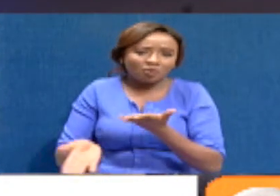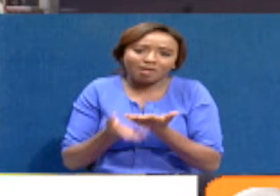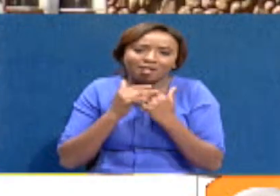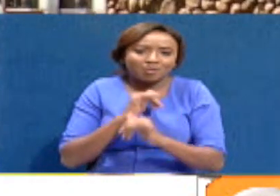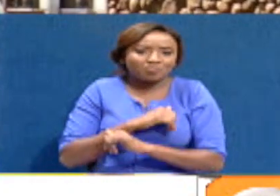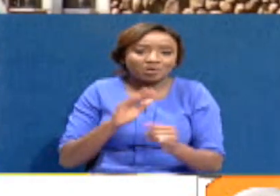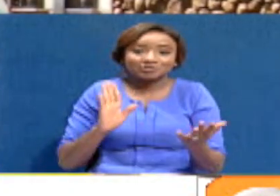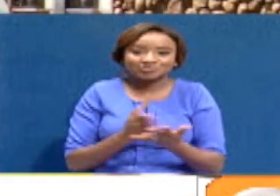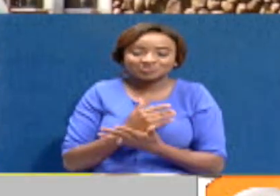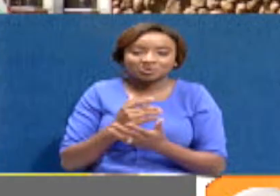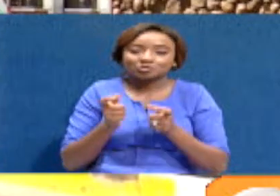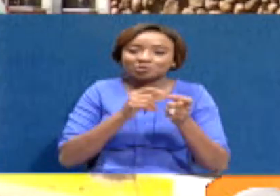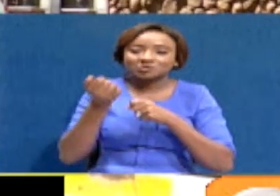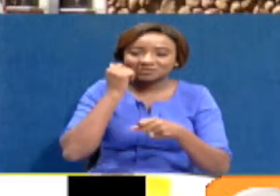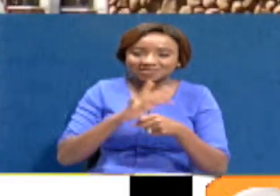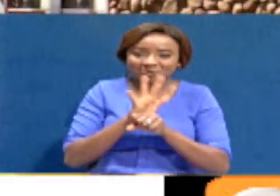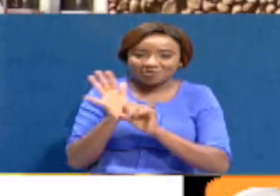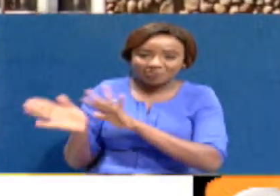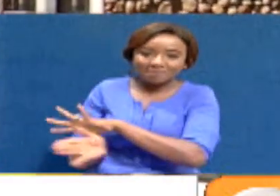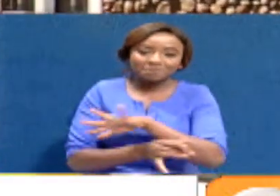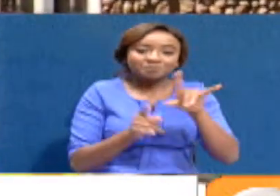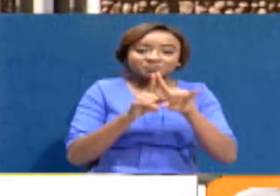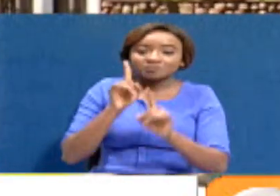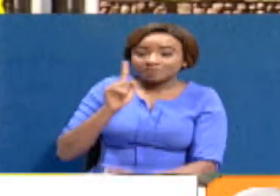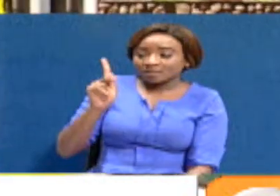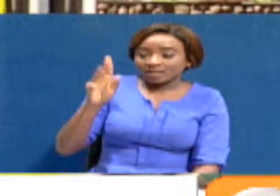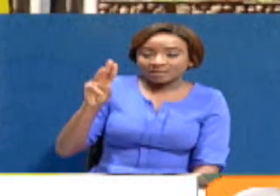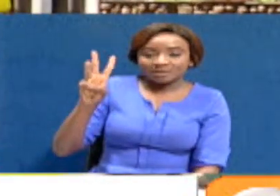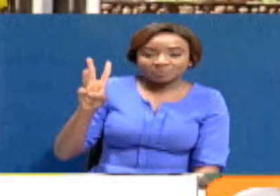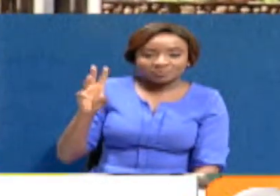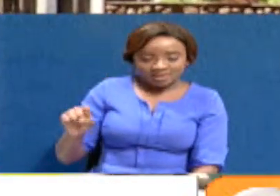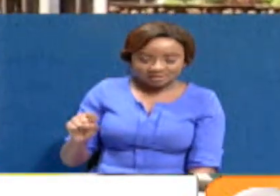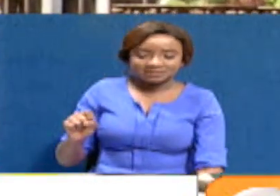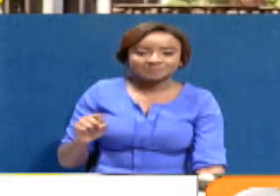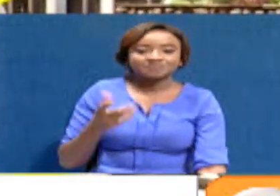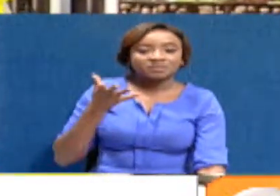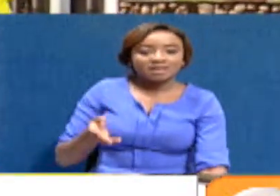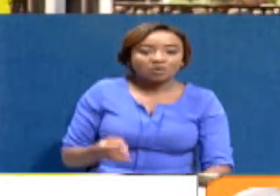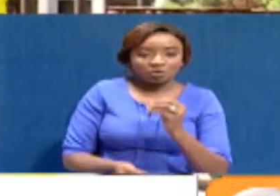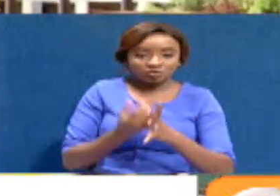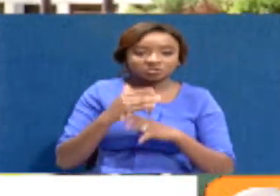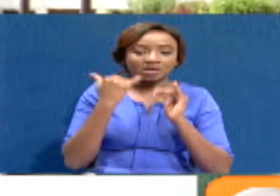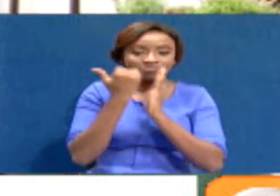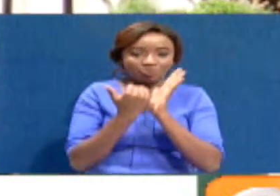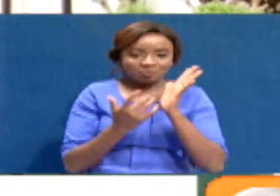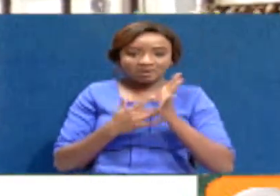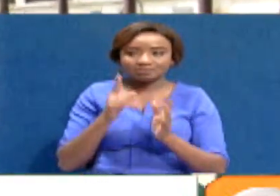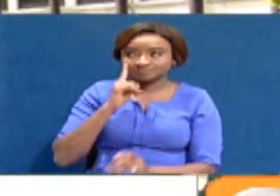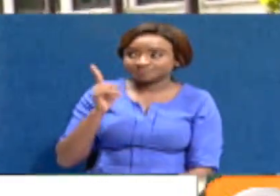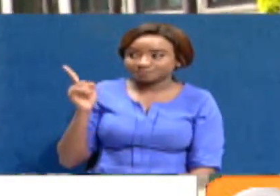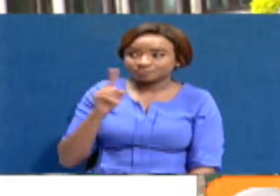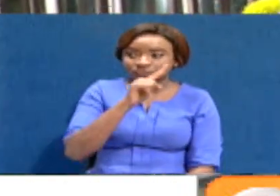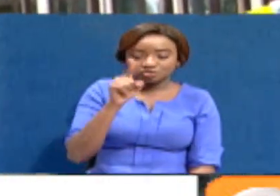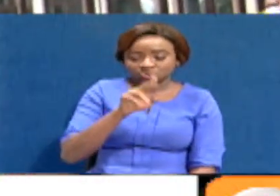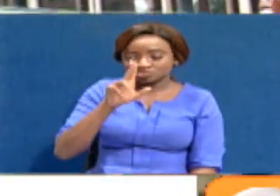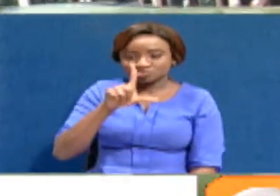globally. And finally, the Kenya Wildlife Service, KWS, has launched a campaign dubbed Zuru to